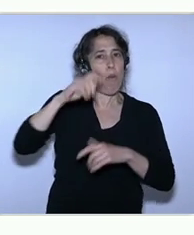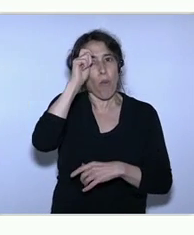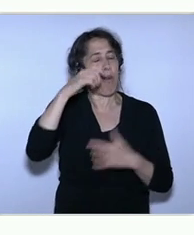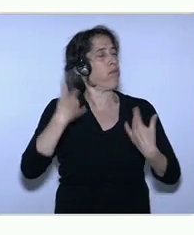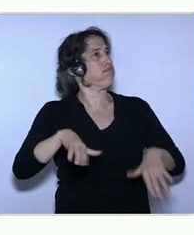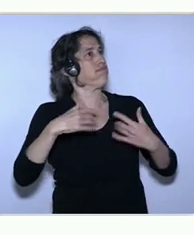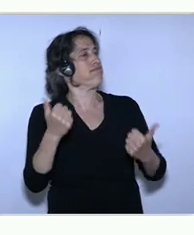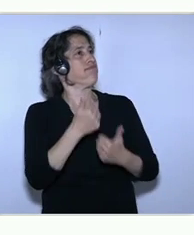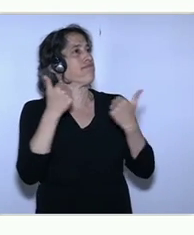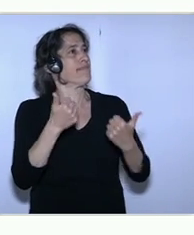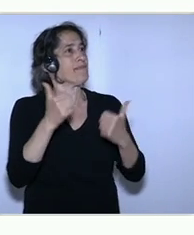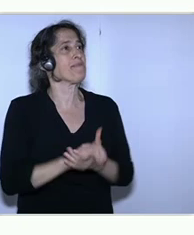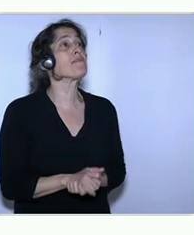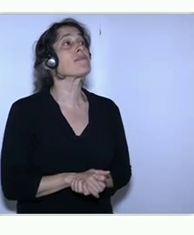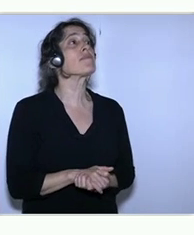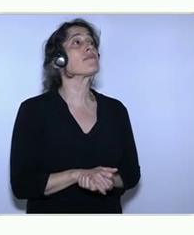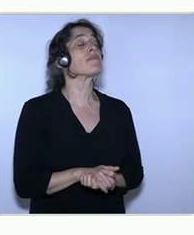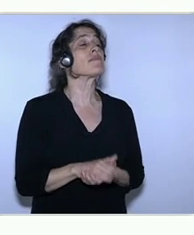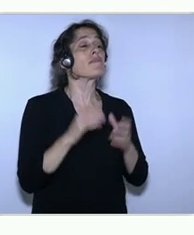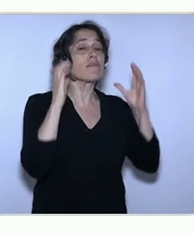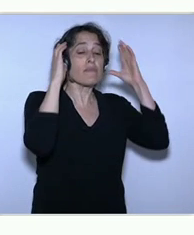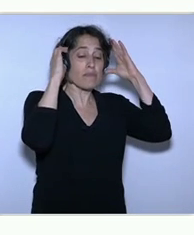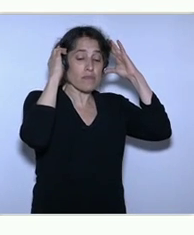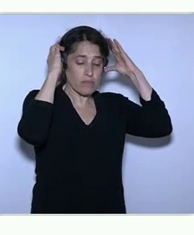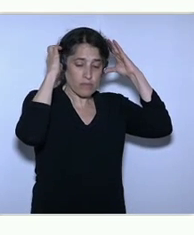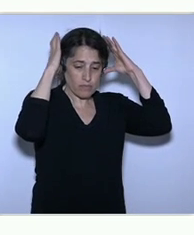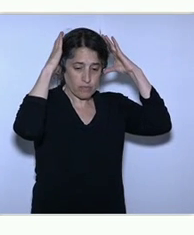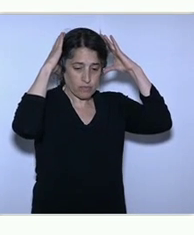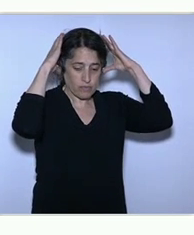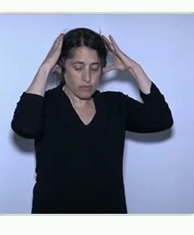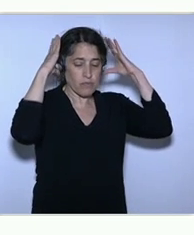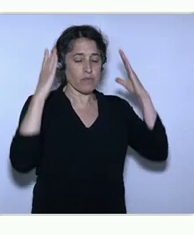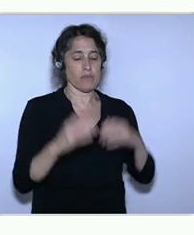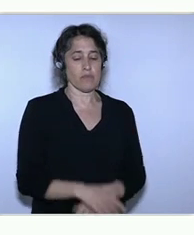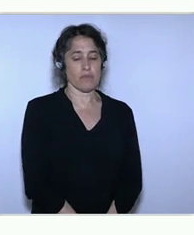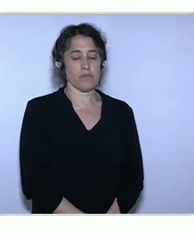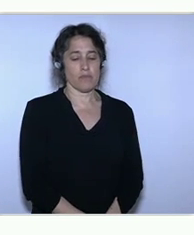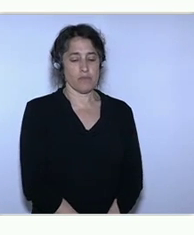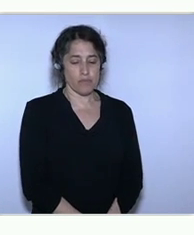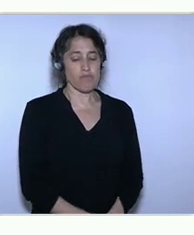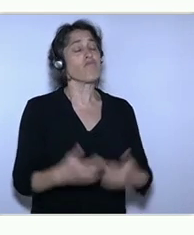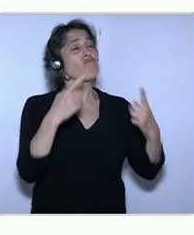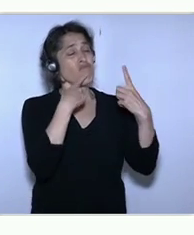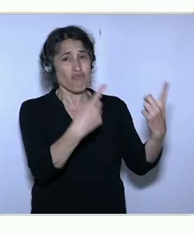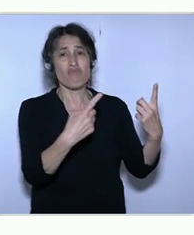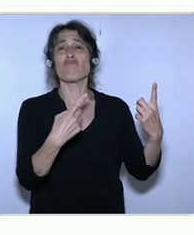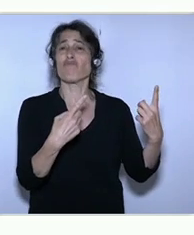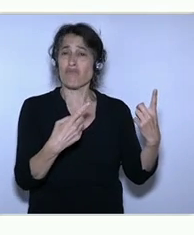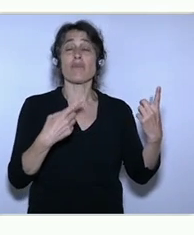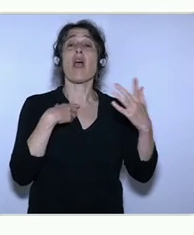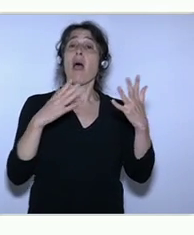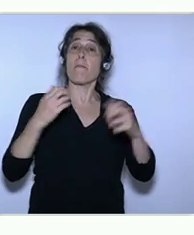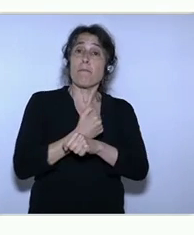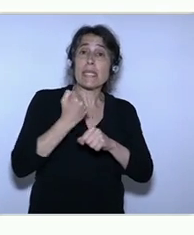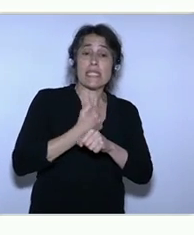arena because there is a stigma to failure in business. But actually,